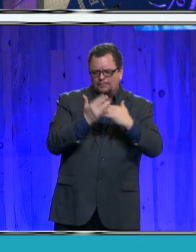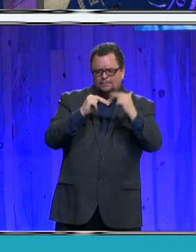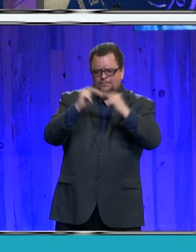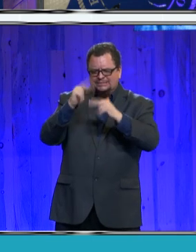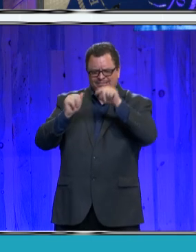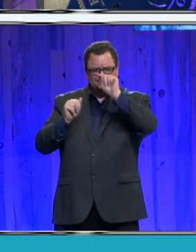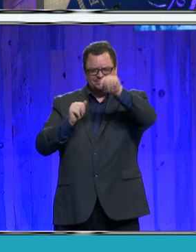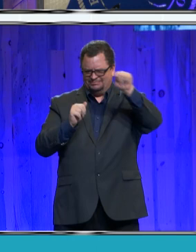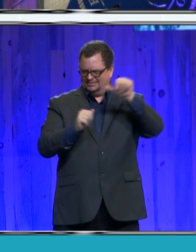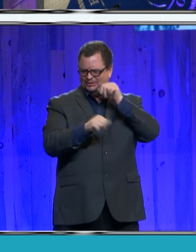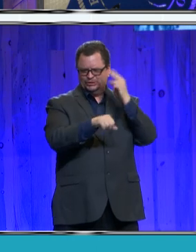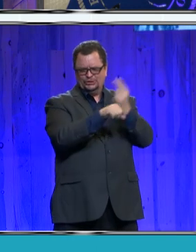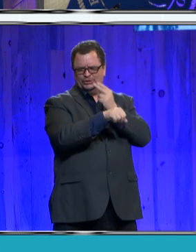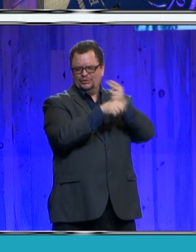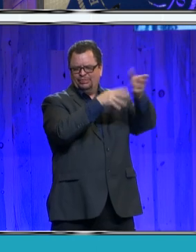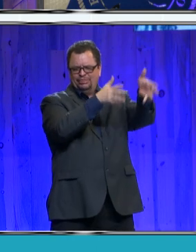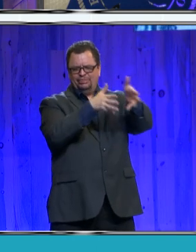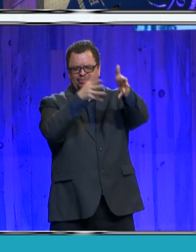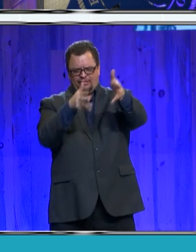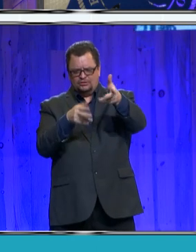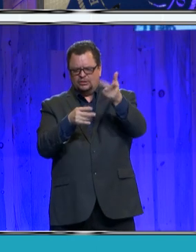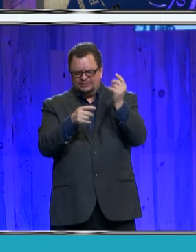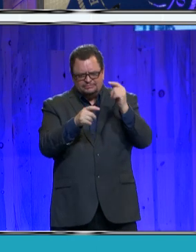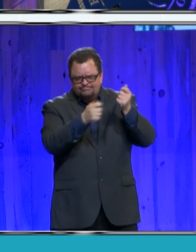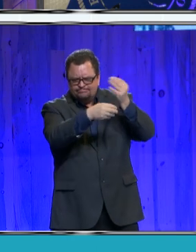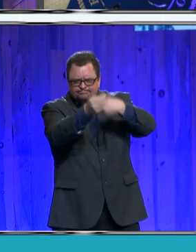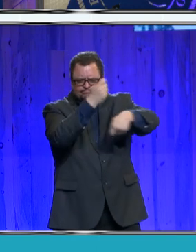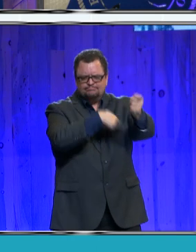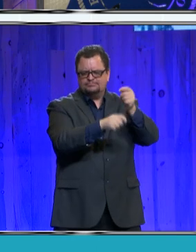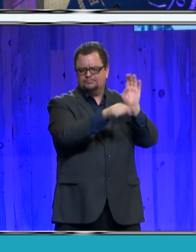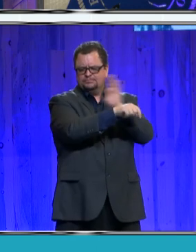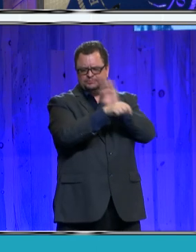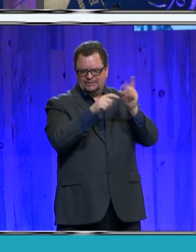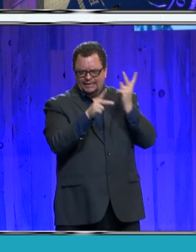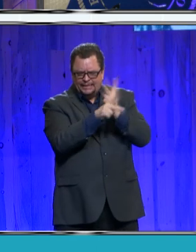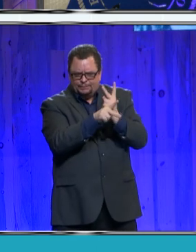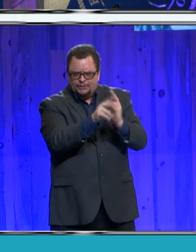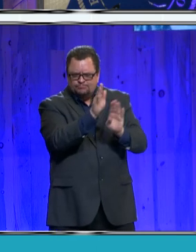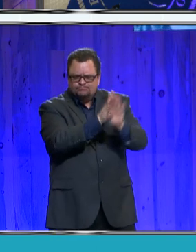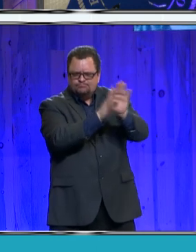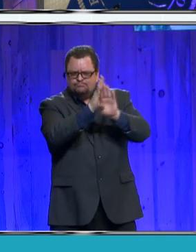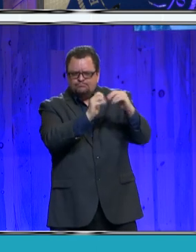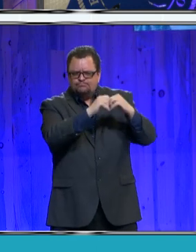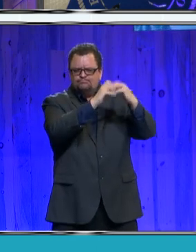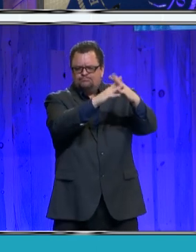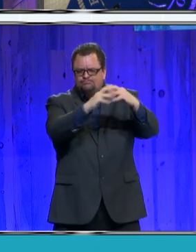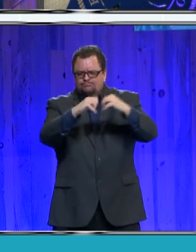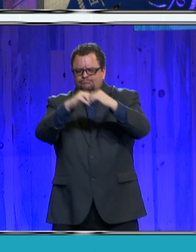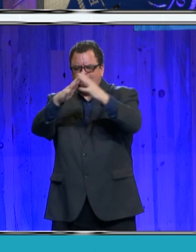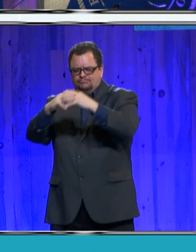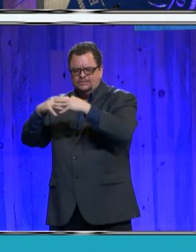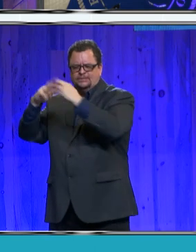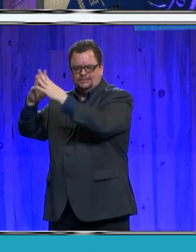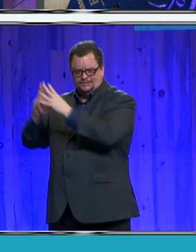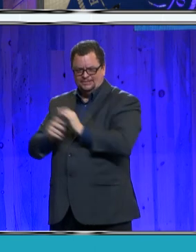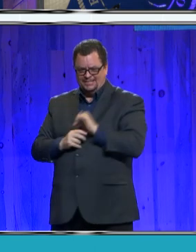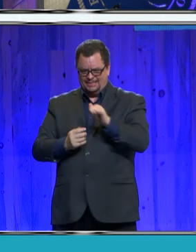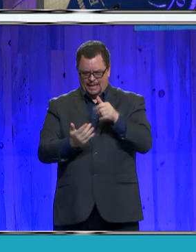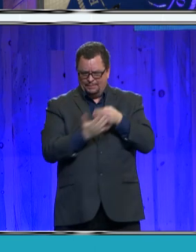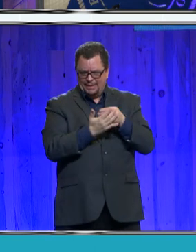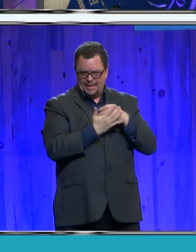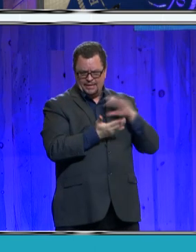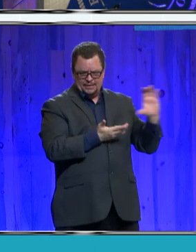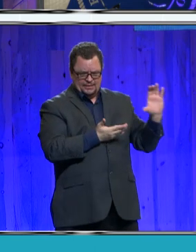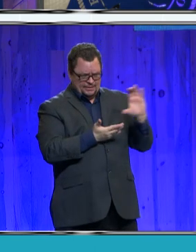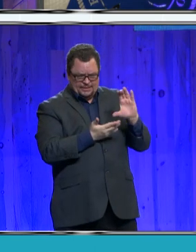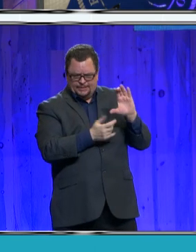circulation and helping downtown development. With the proceeds, we upgraded elevators and addressed other deferred